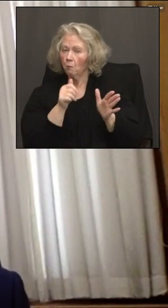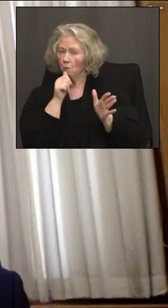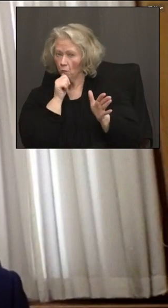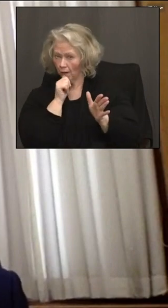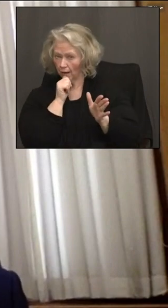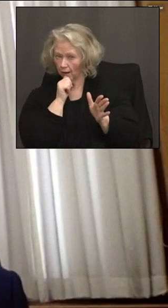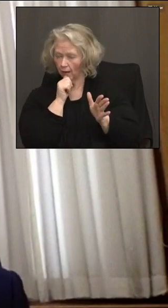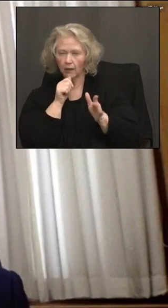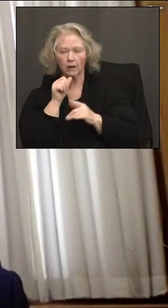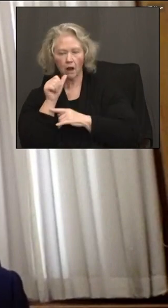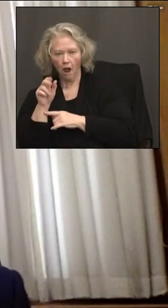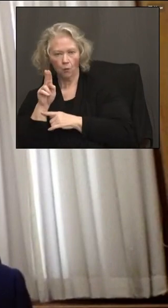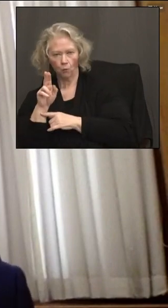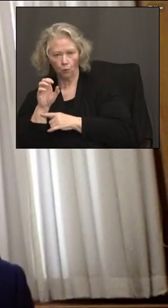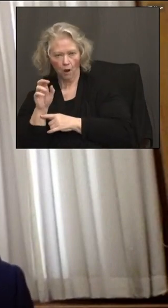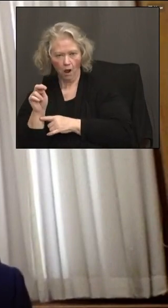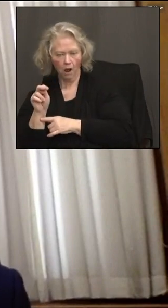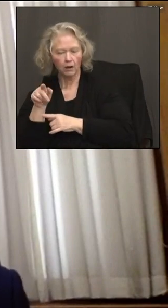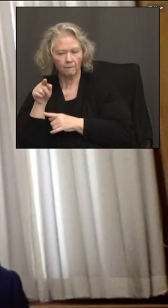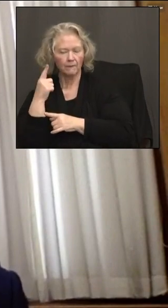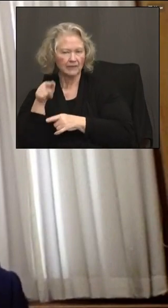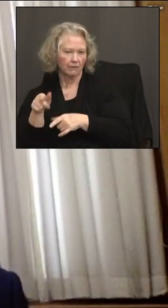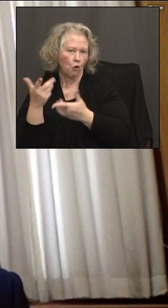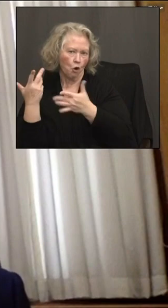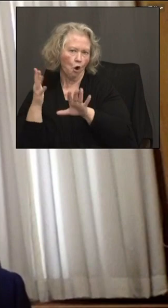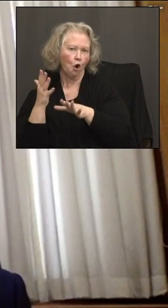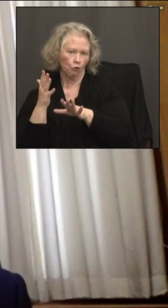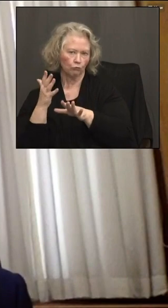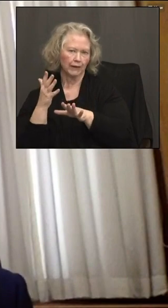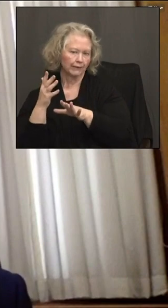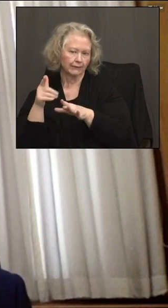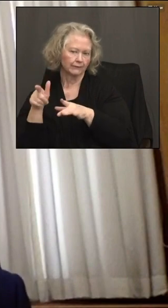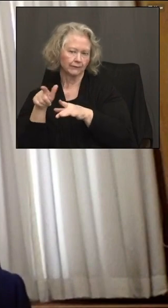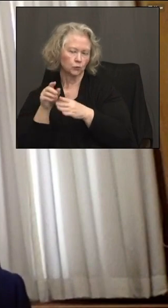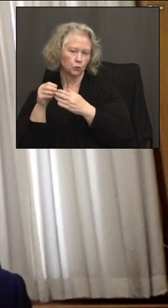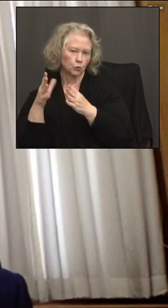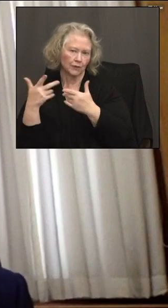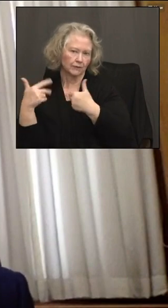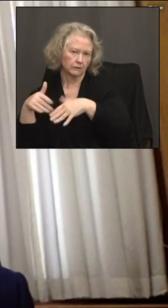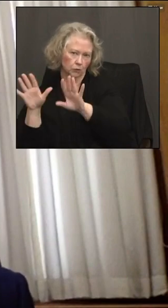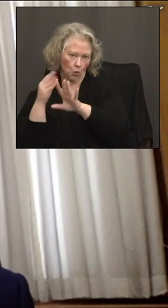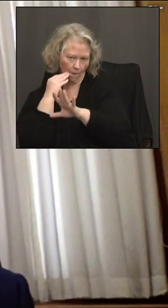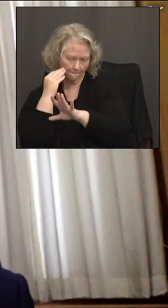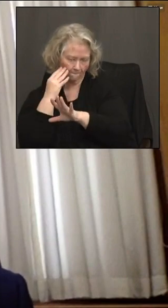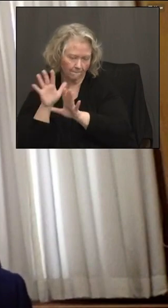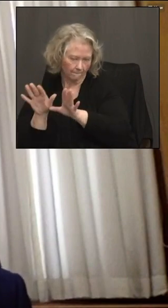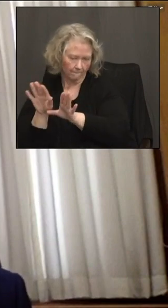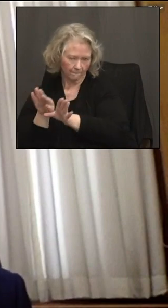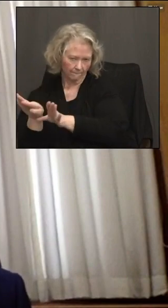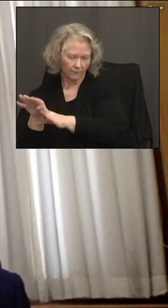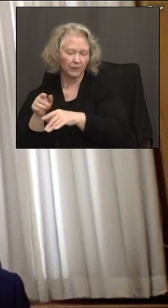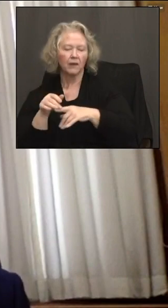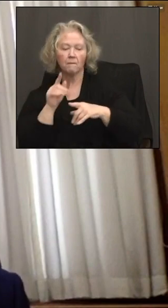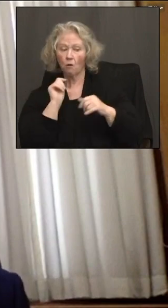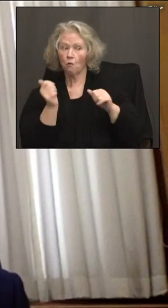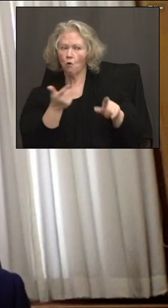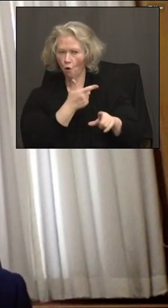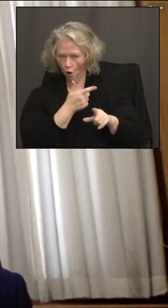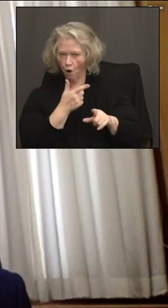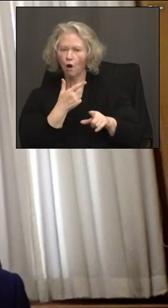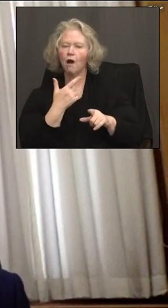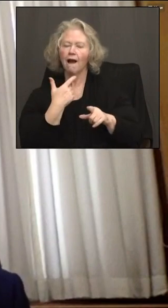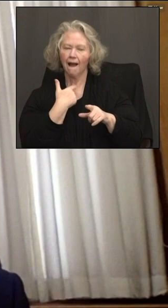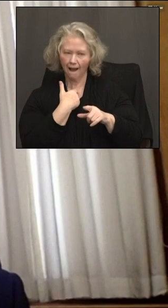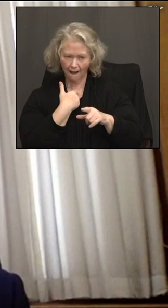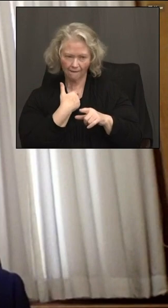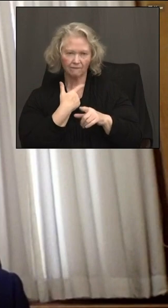absent UConn, which, of course, has already, you know, gone home for the year, have a vaccine clinic or several